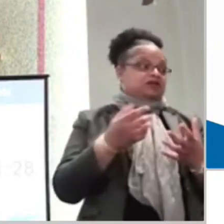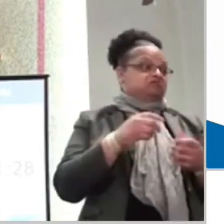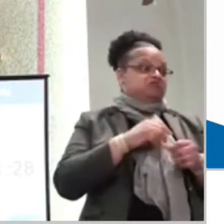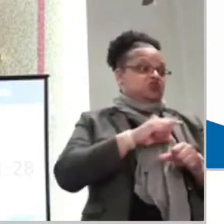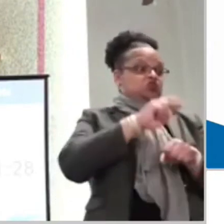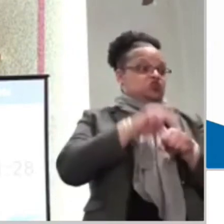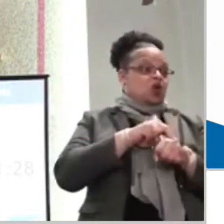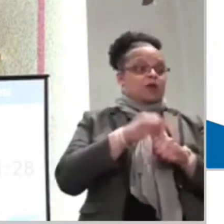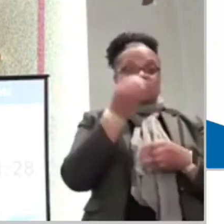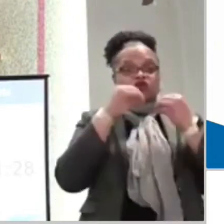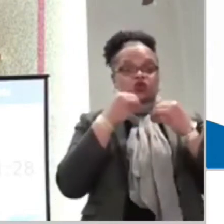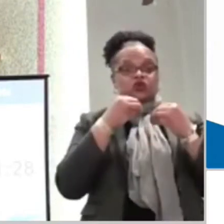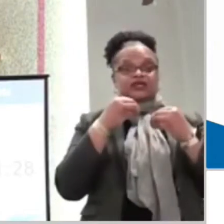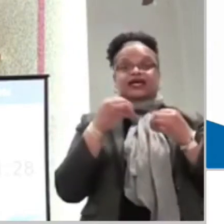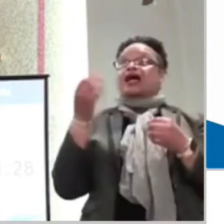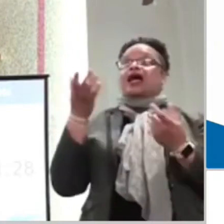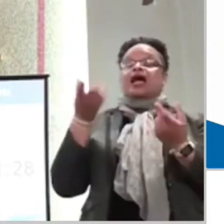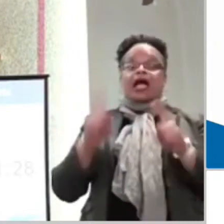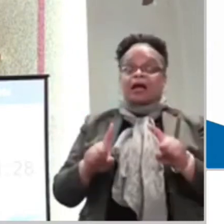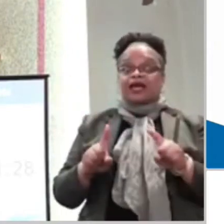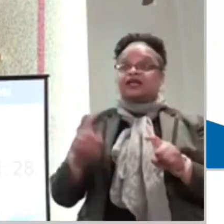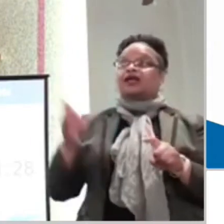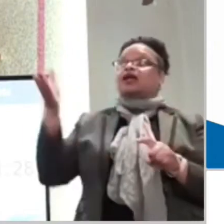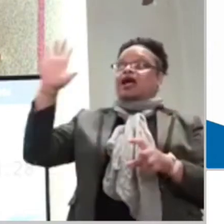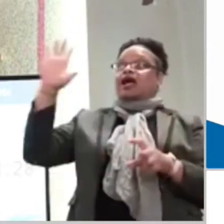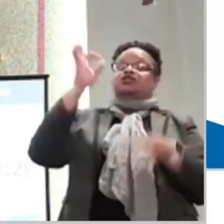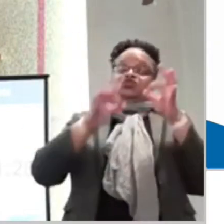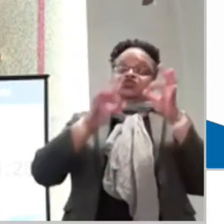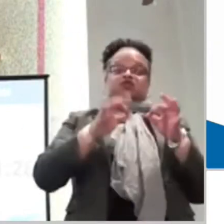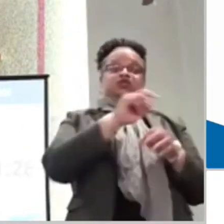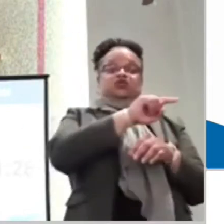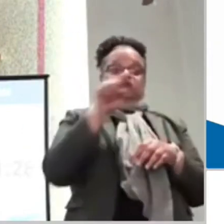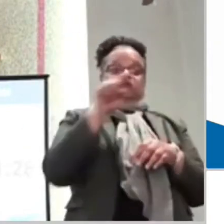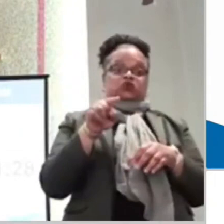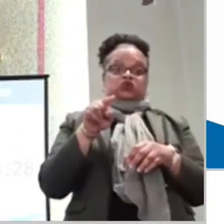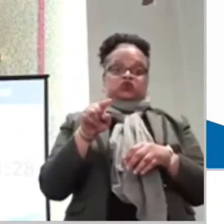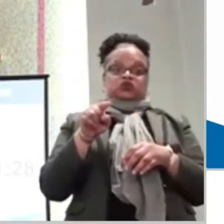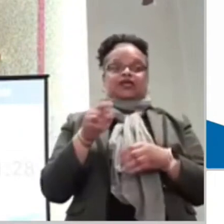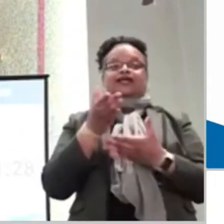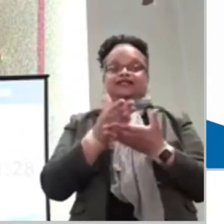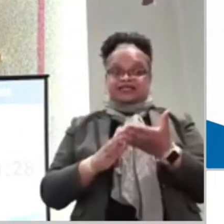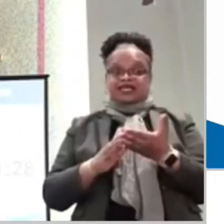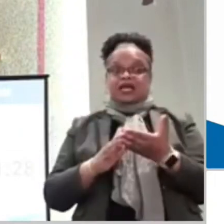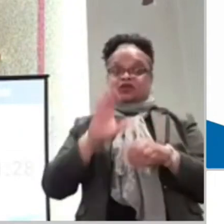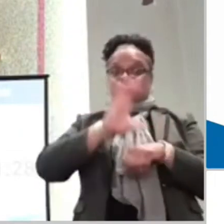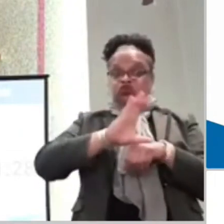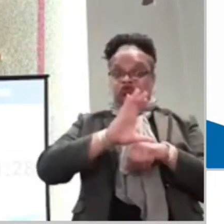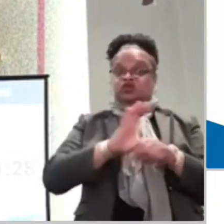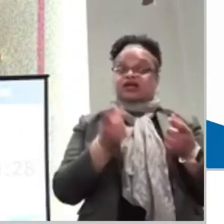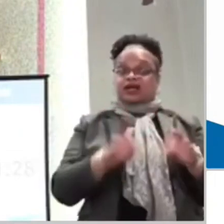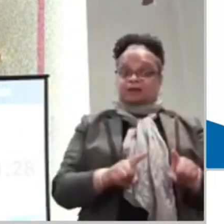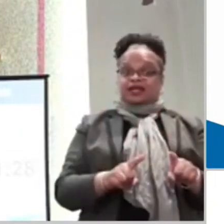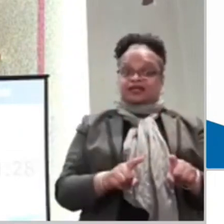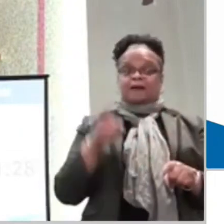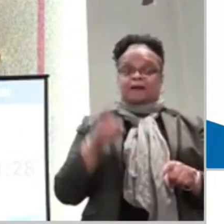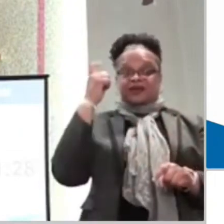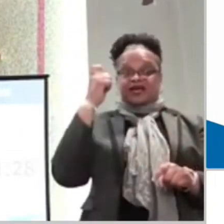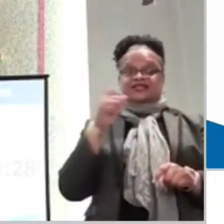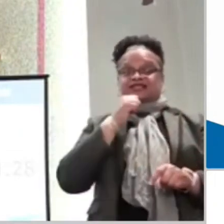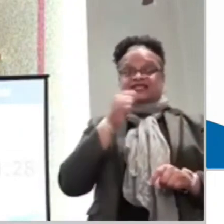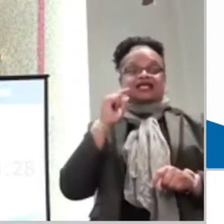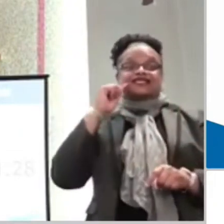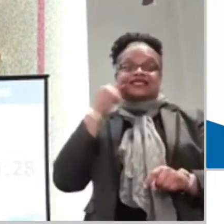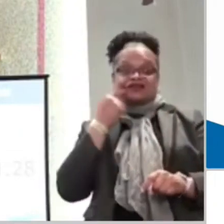brings God's judgment upon you. Indeed, some in the church have had this occur because of not taking the